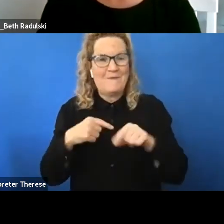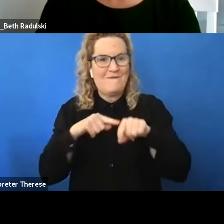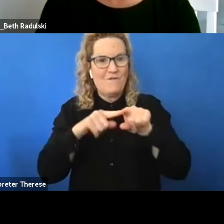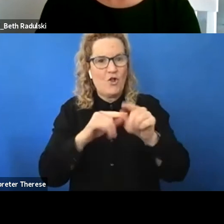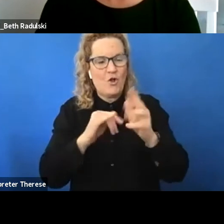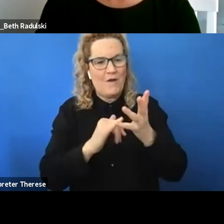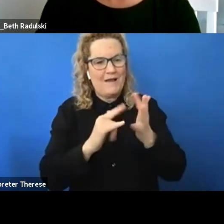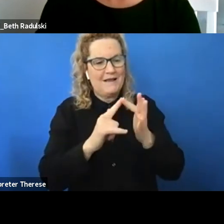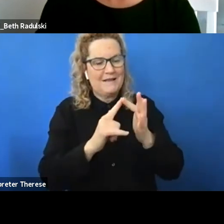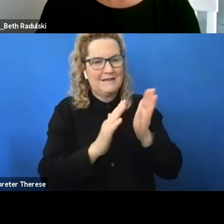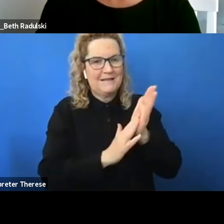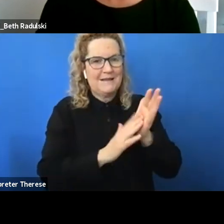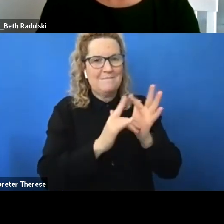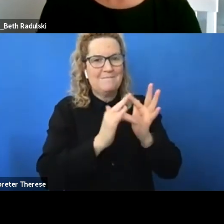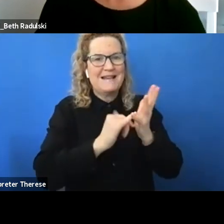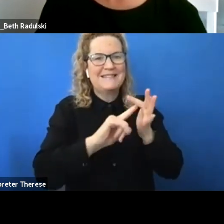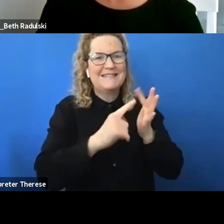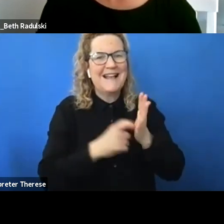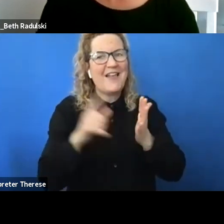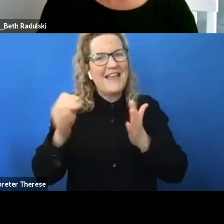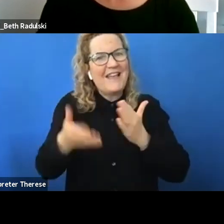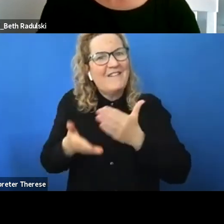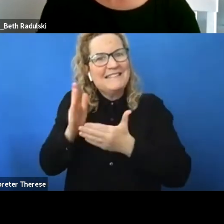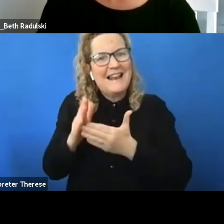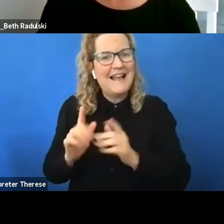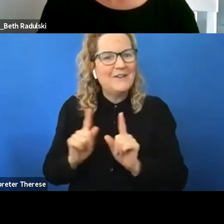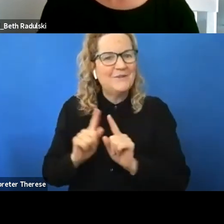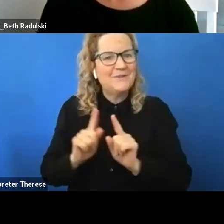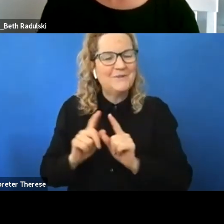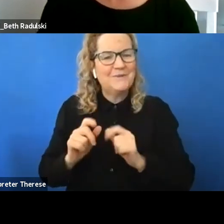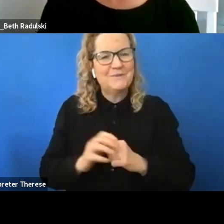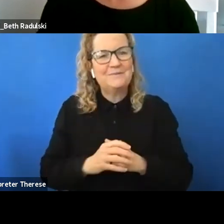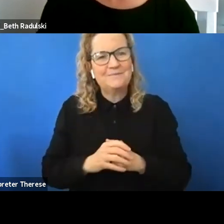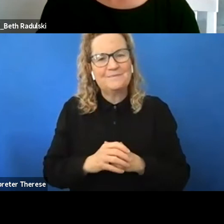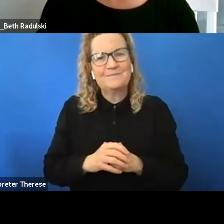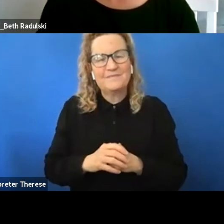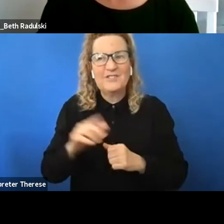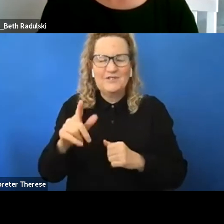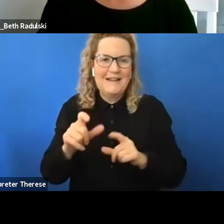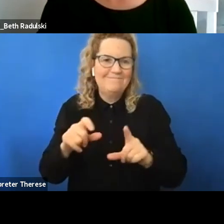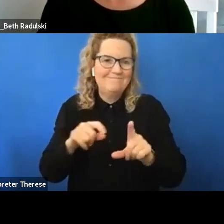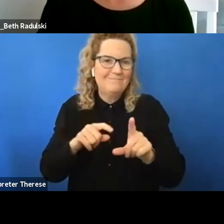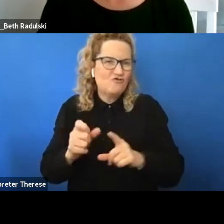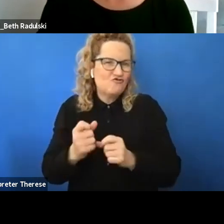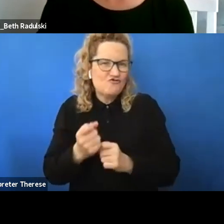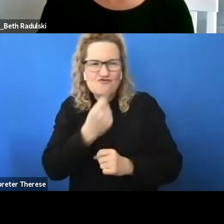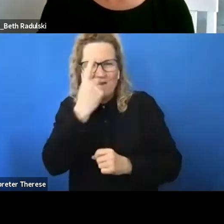have deadlines themselves so i suppose that has been the trickiest part for me